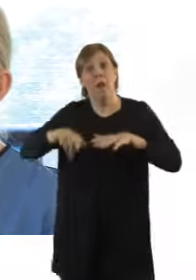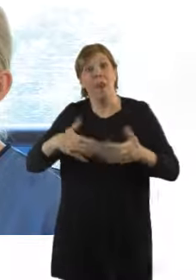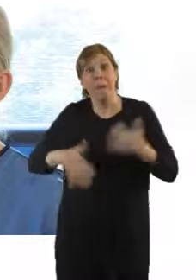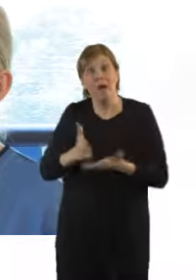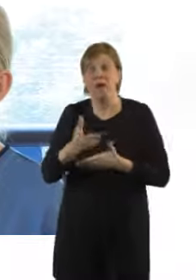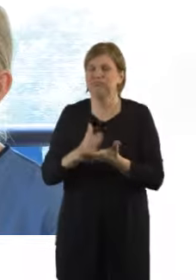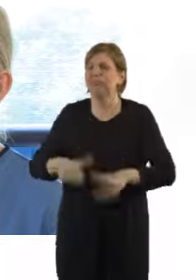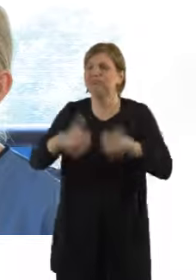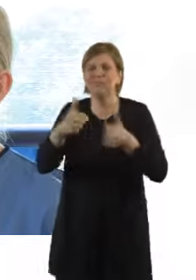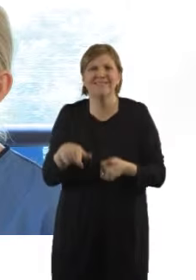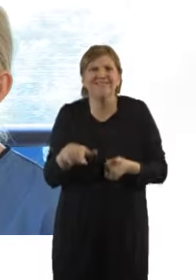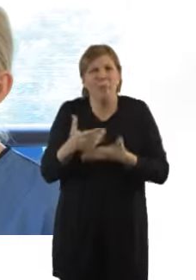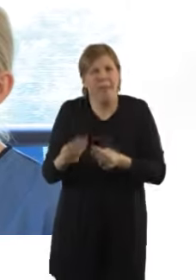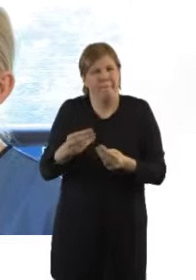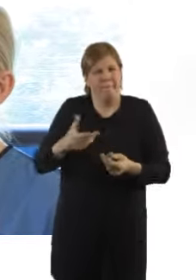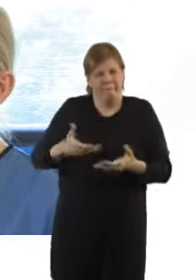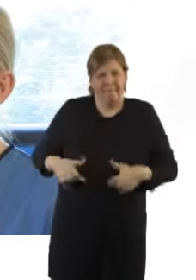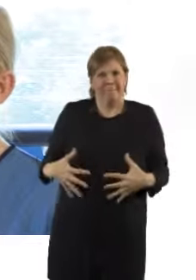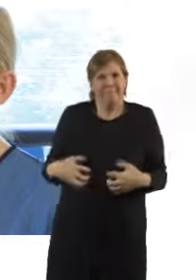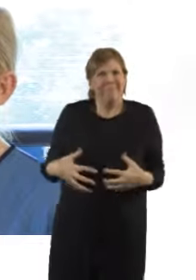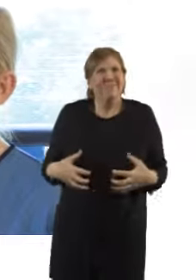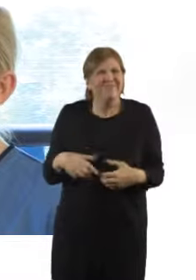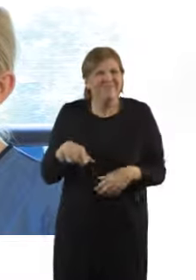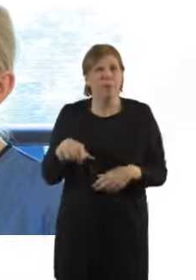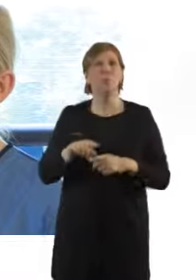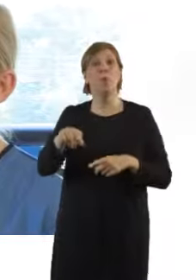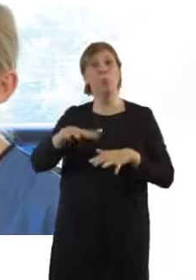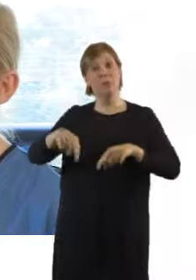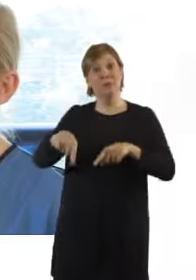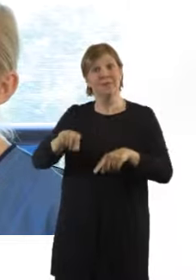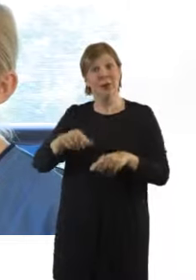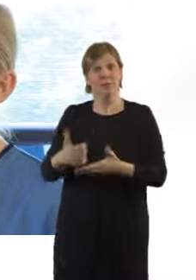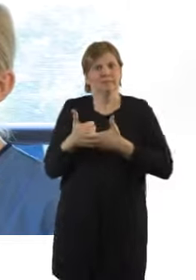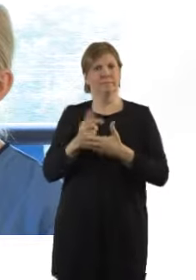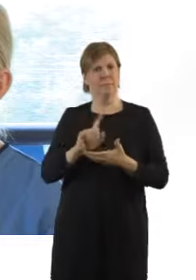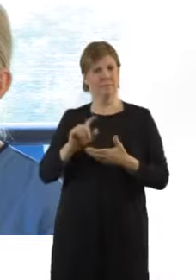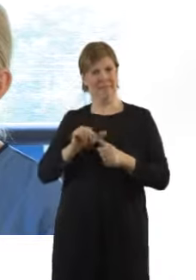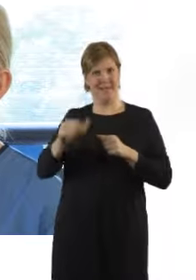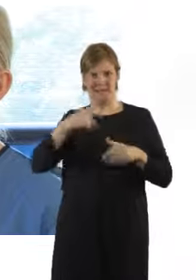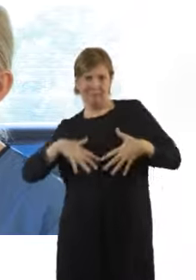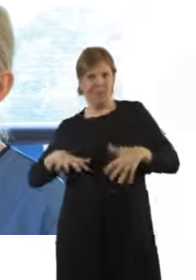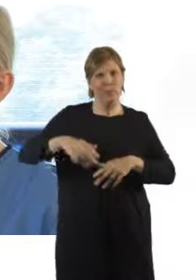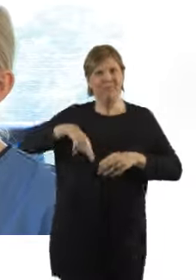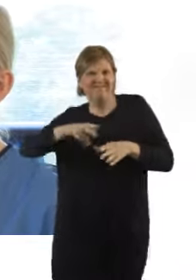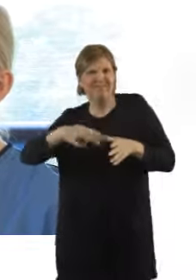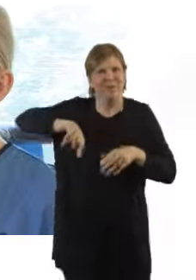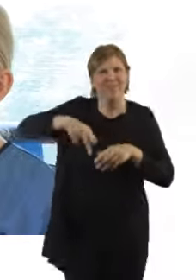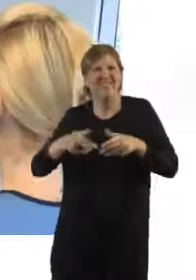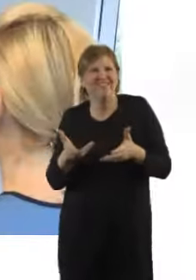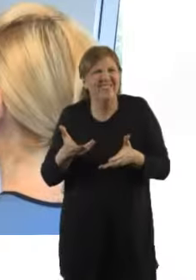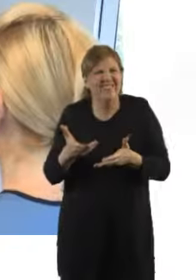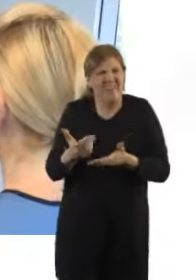with contractions, and is really relaxing too. The water also supports women to be in the best possible position for birth, and helps her move around easily.